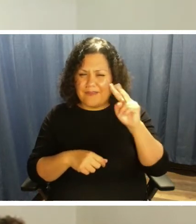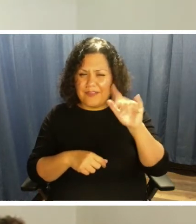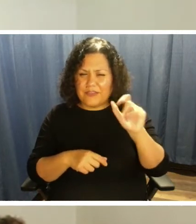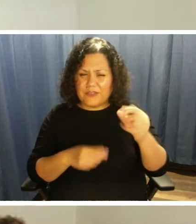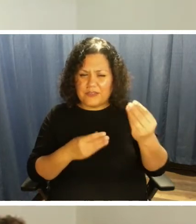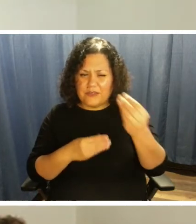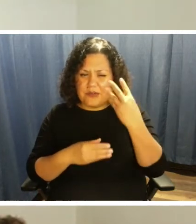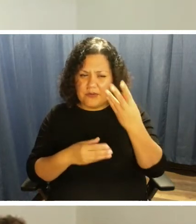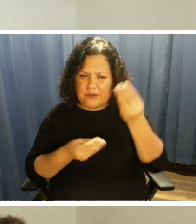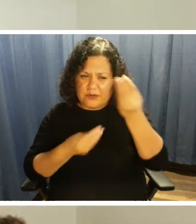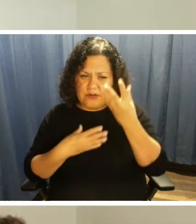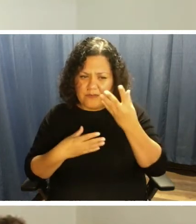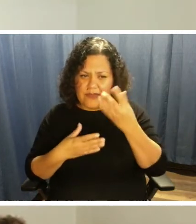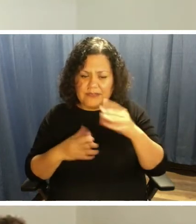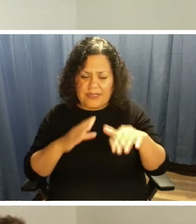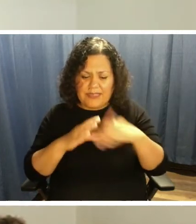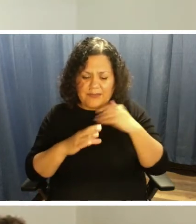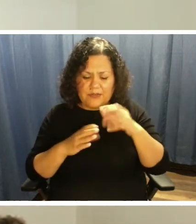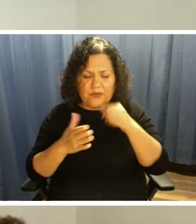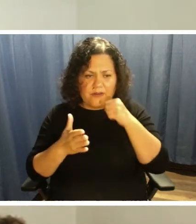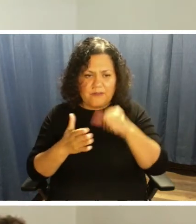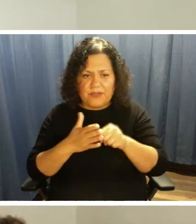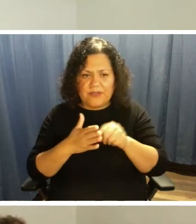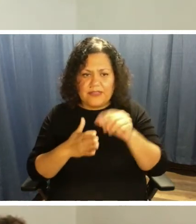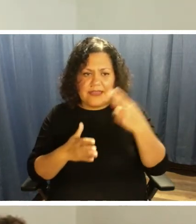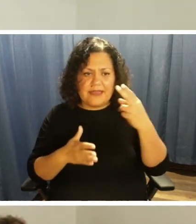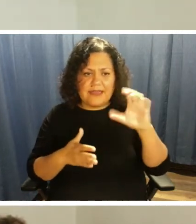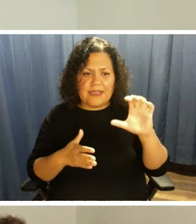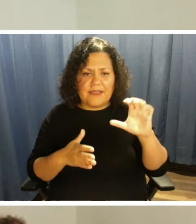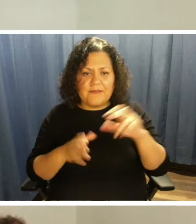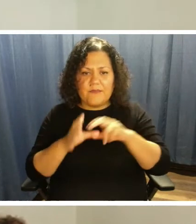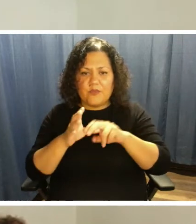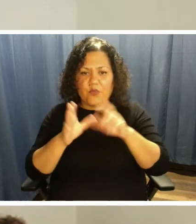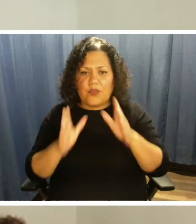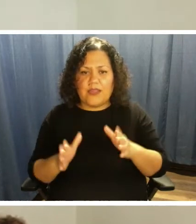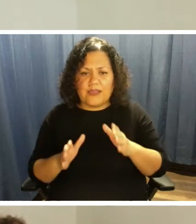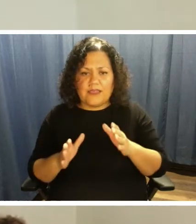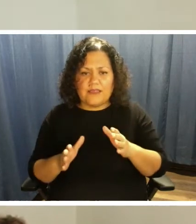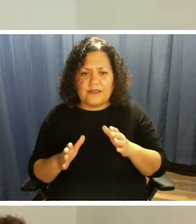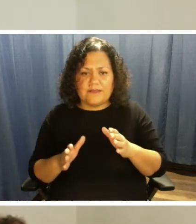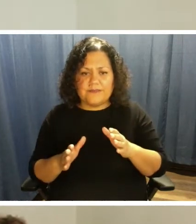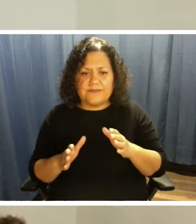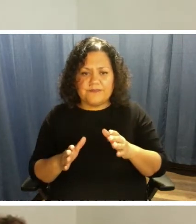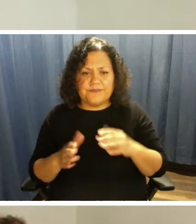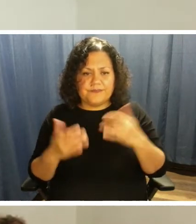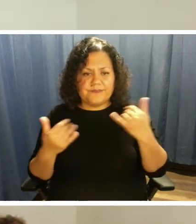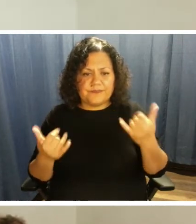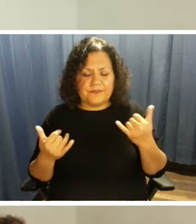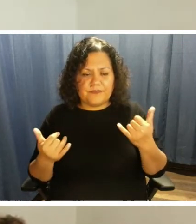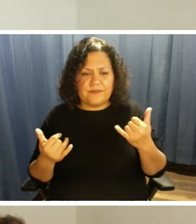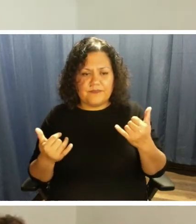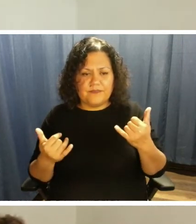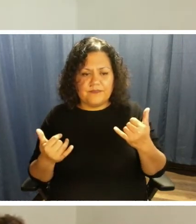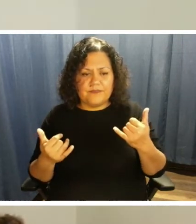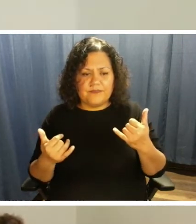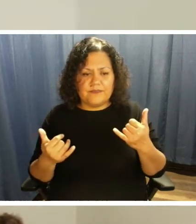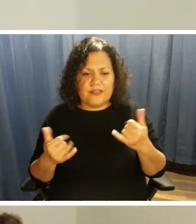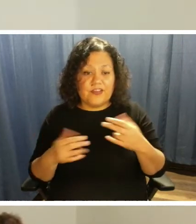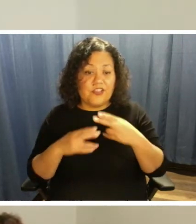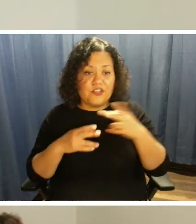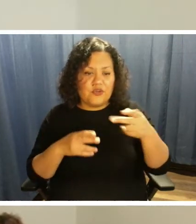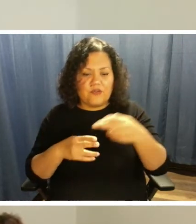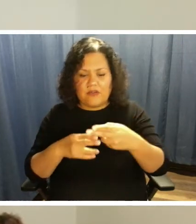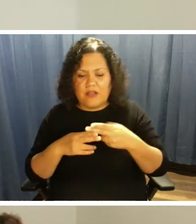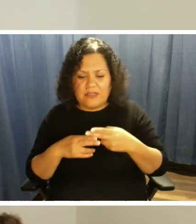or email that handicapped riders are now, you're now calling this a share